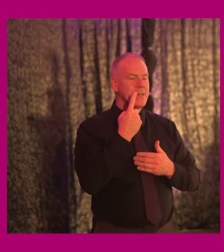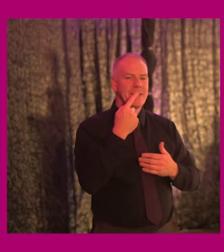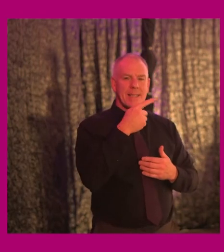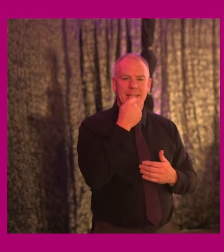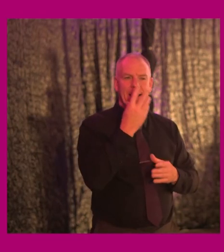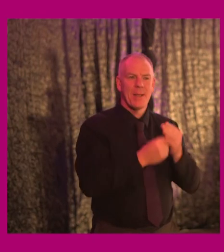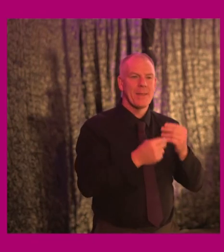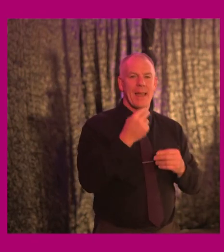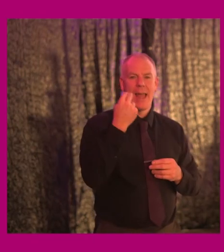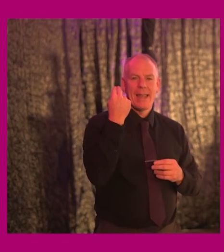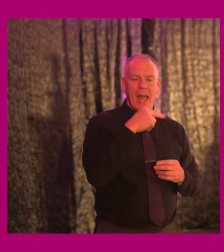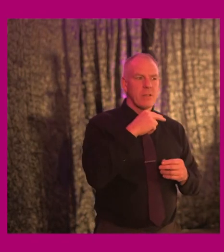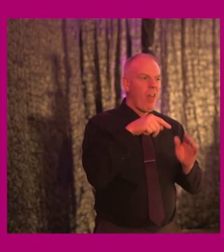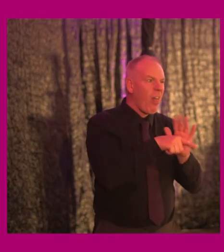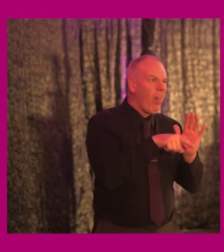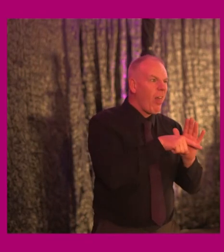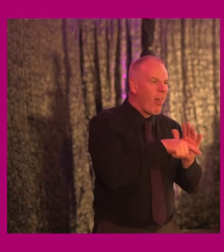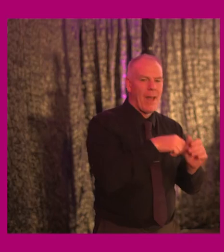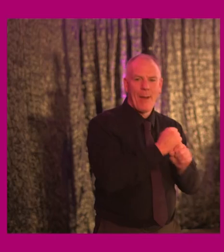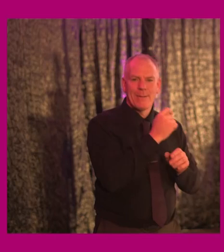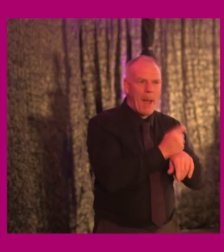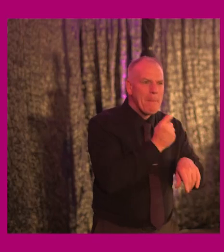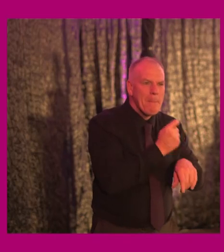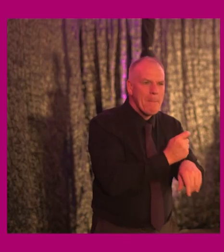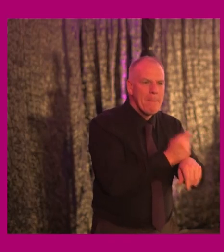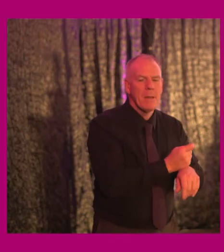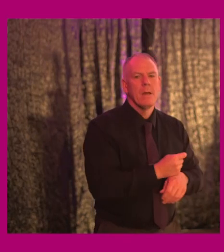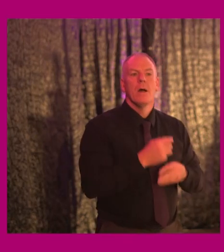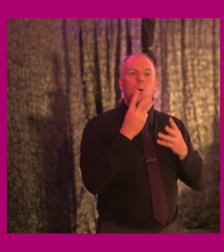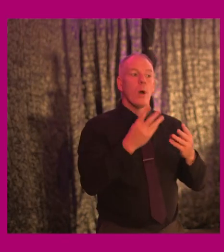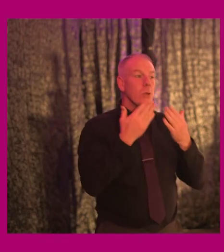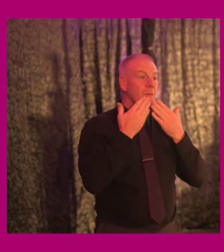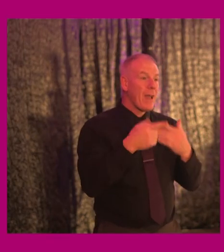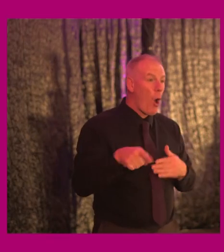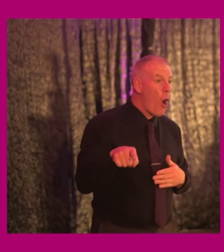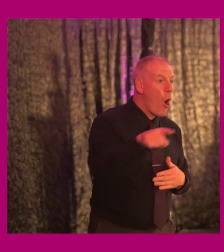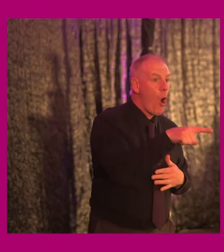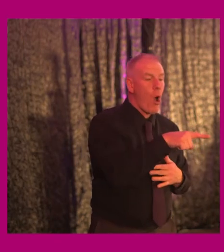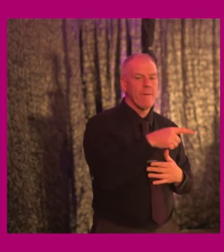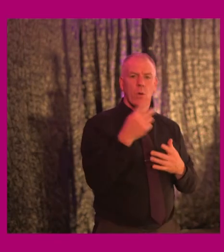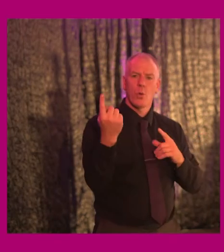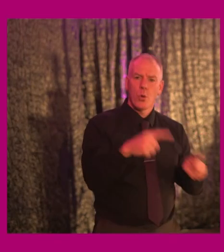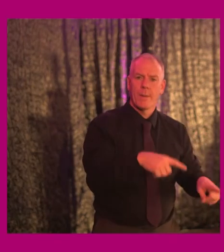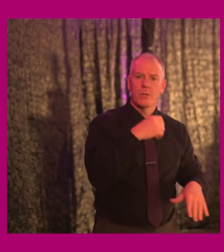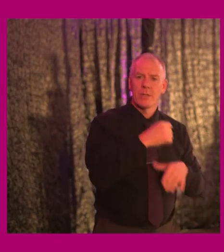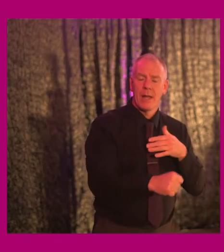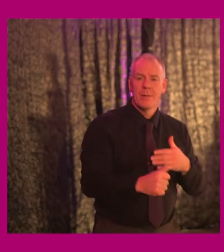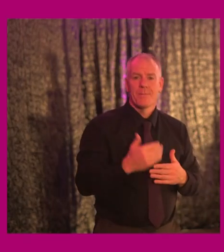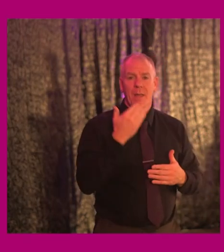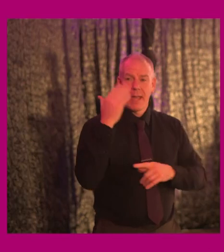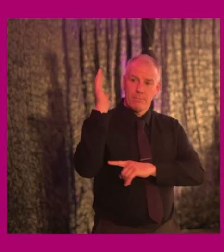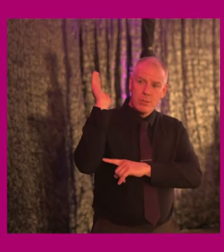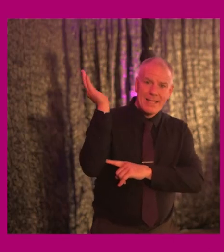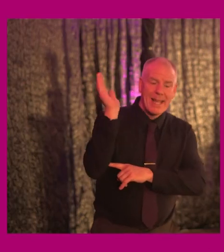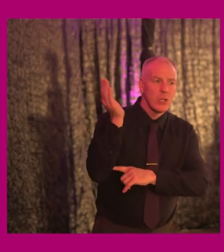instead of just nagging people about timekeeping, uh, because what I want to do is thank you all for coming today. And I want to thank our speakers